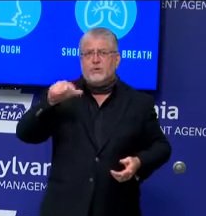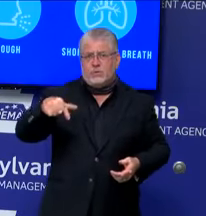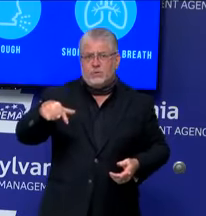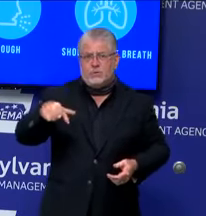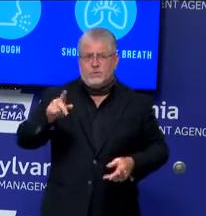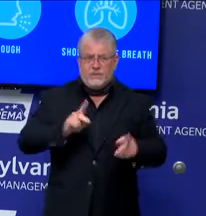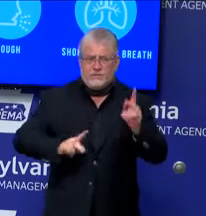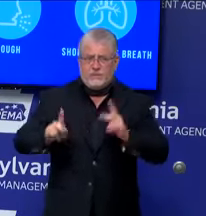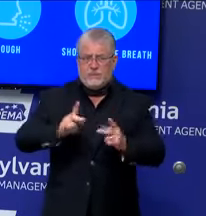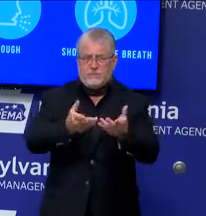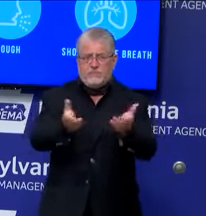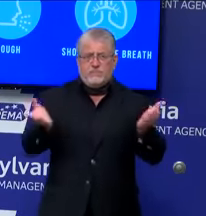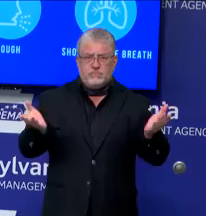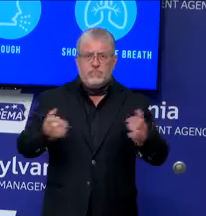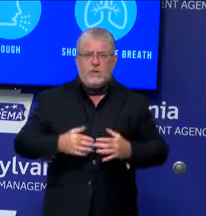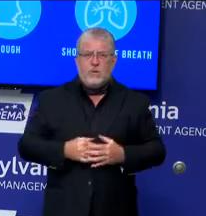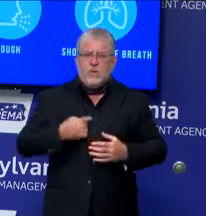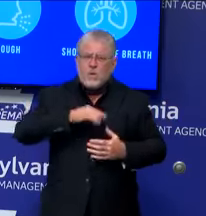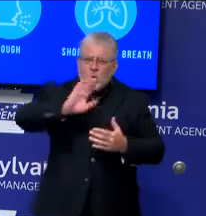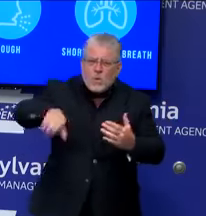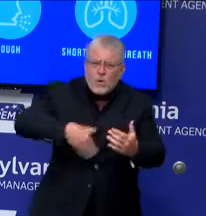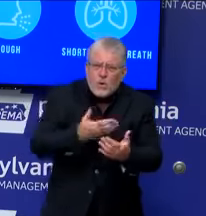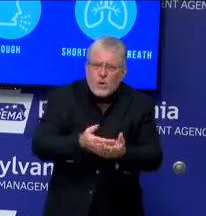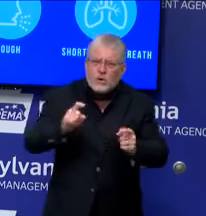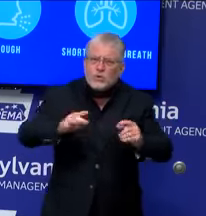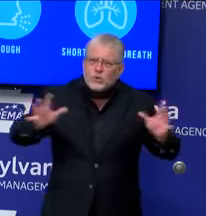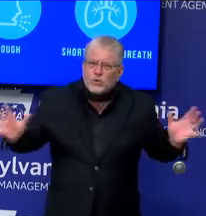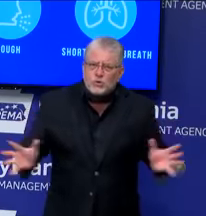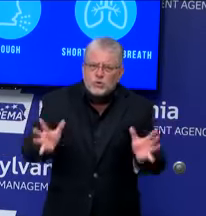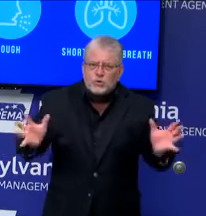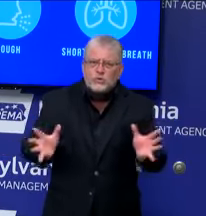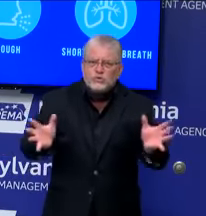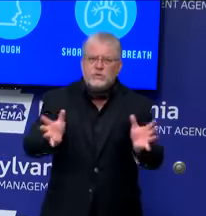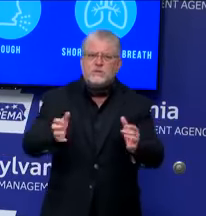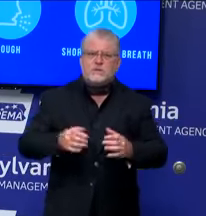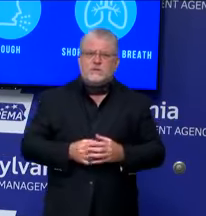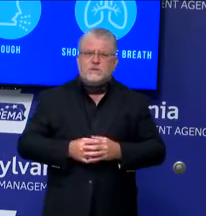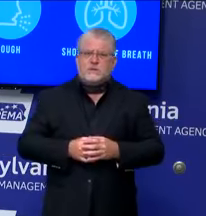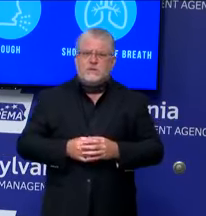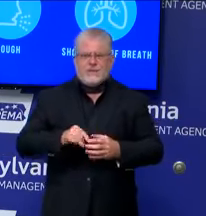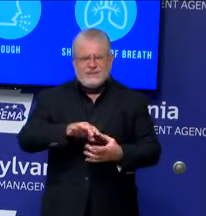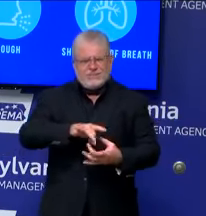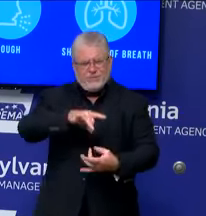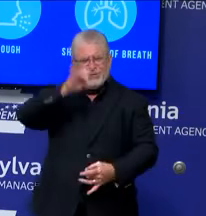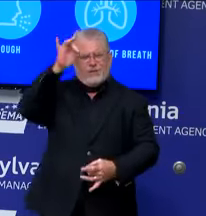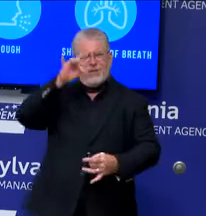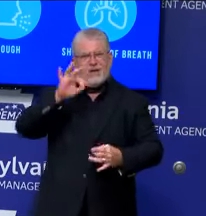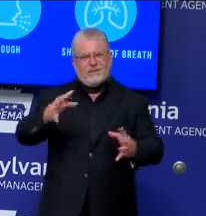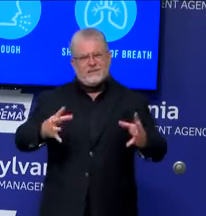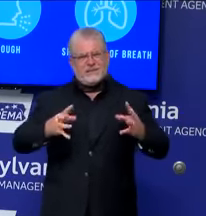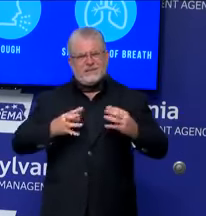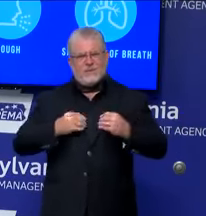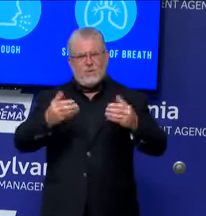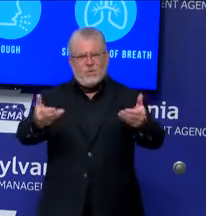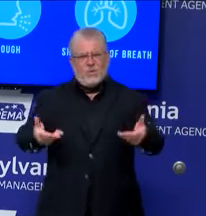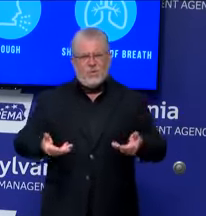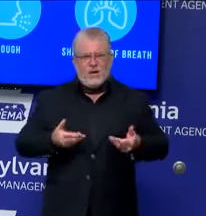We all need to foster that spirit of acceptance and welcoming to LGBTQ